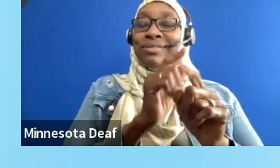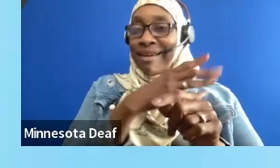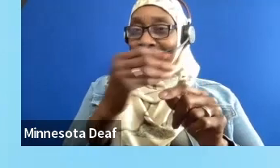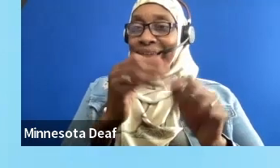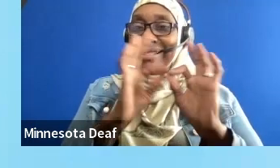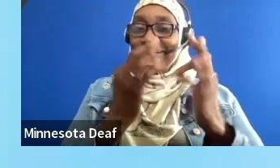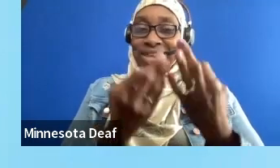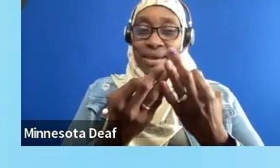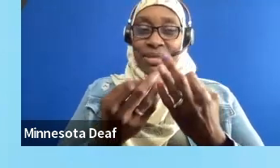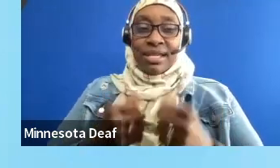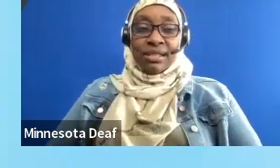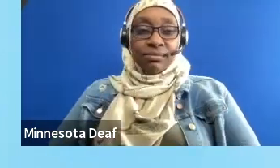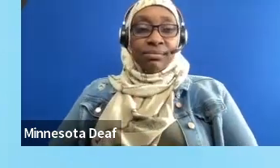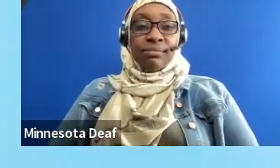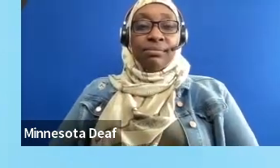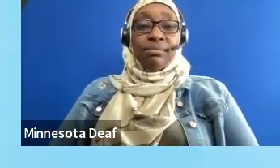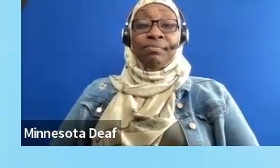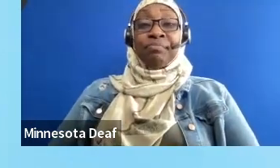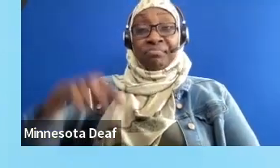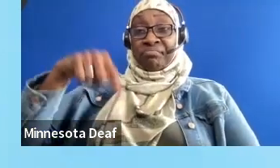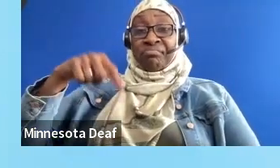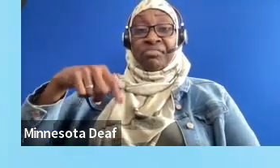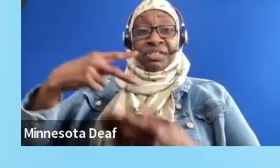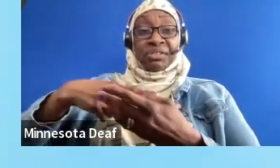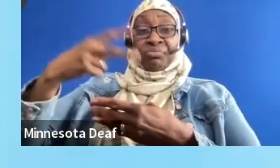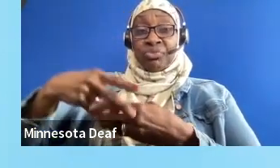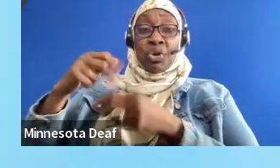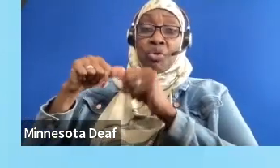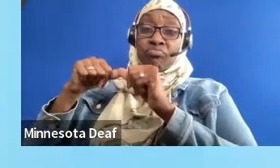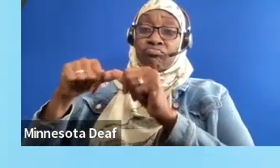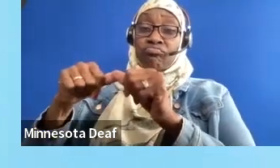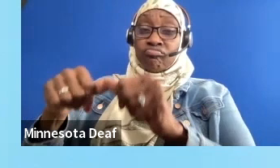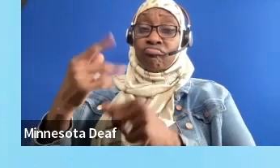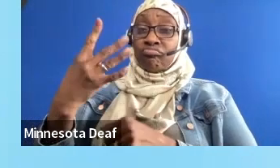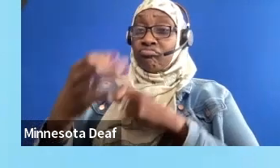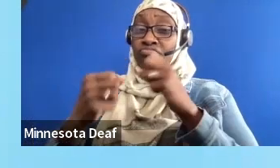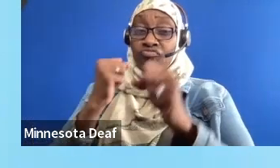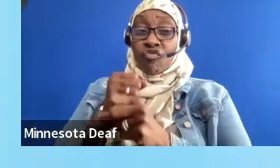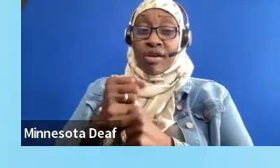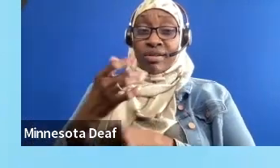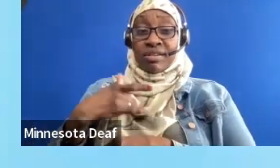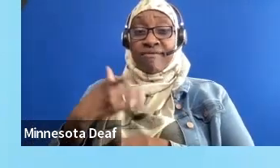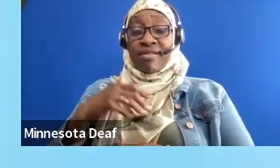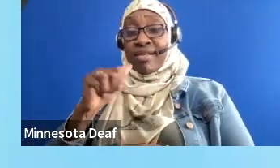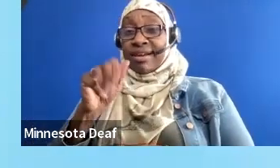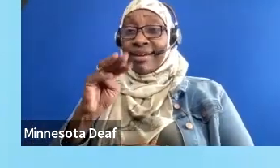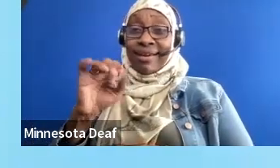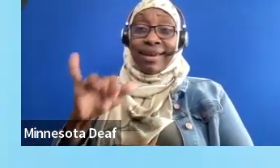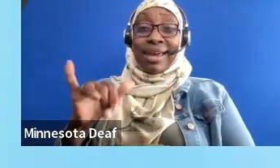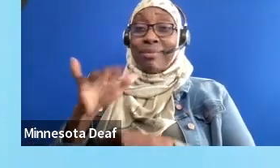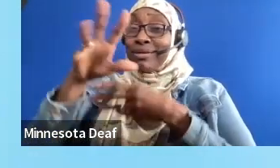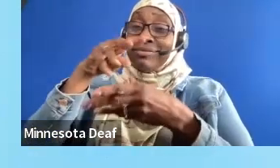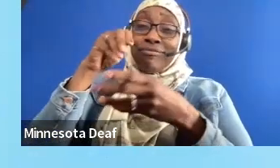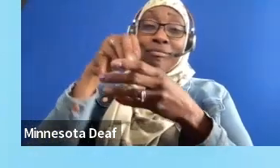for the last four years. And I feel like Amy's been an integral part of my success in high school, and she'll